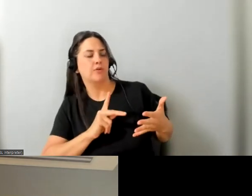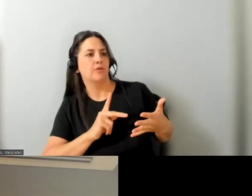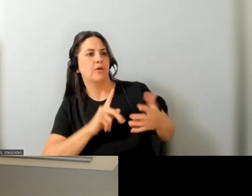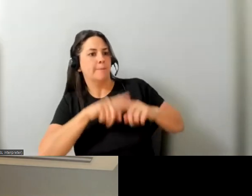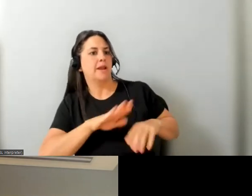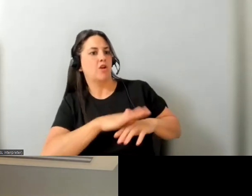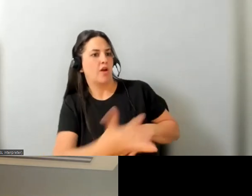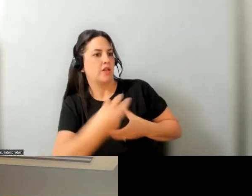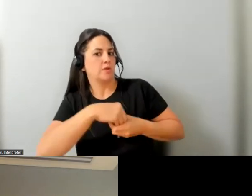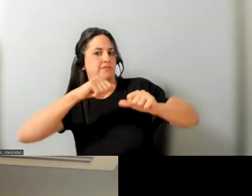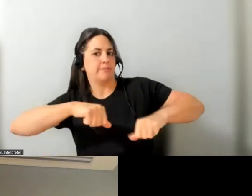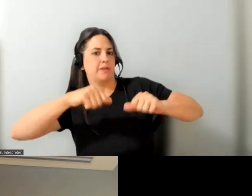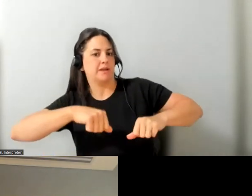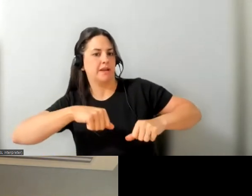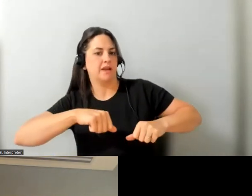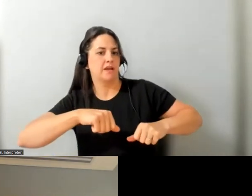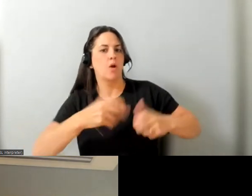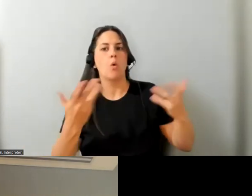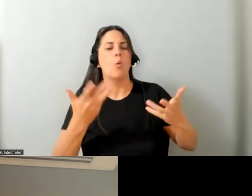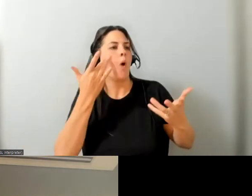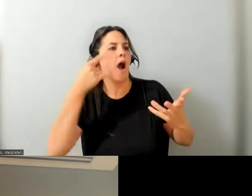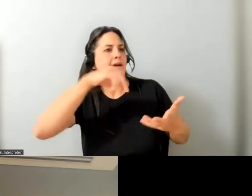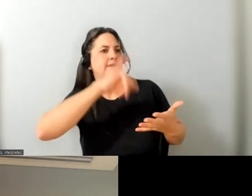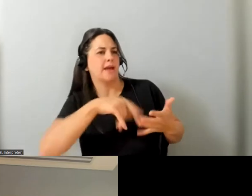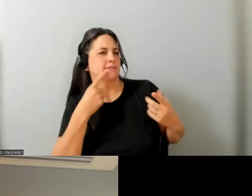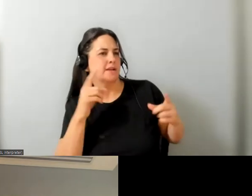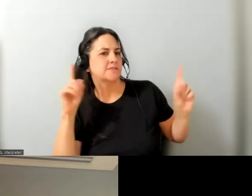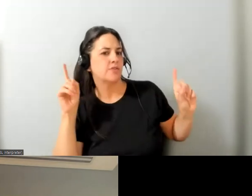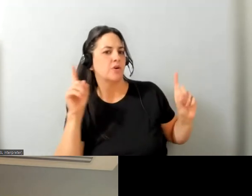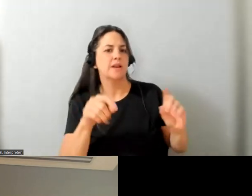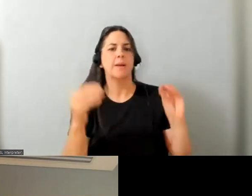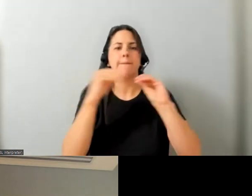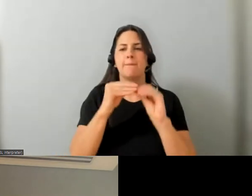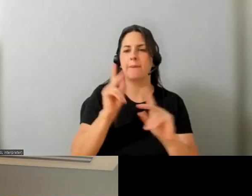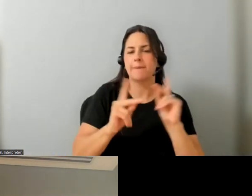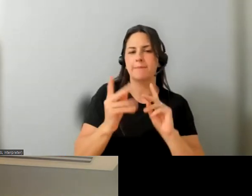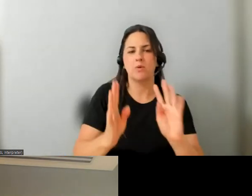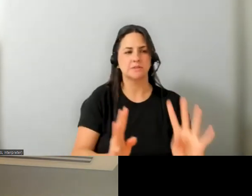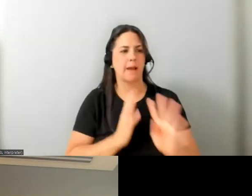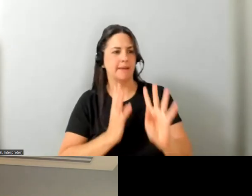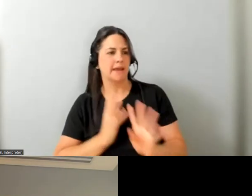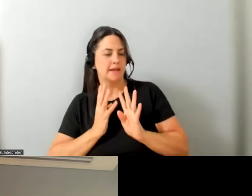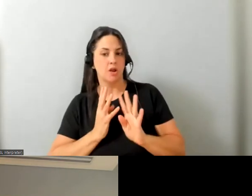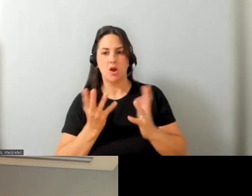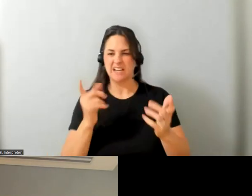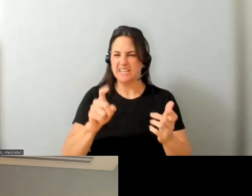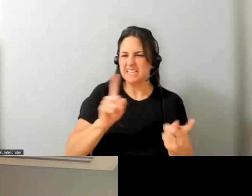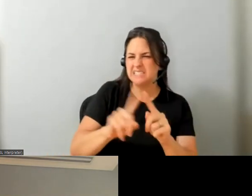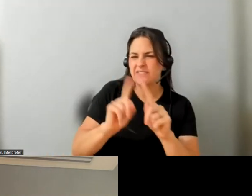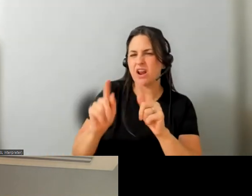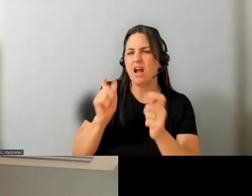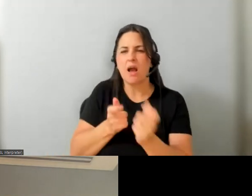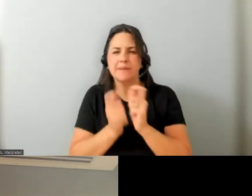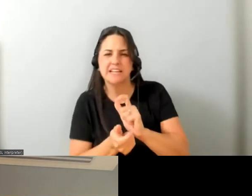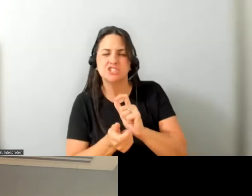it that uh we we now have more people coming in we may need to make different accommodations what has changed and what are the variables